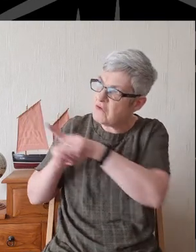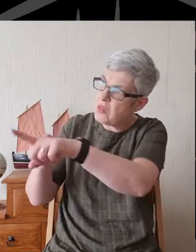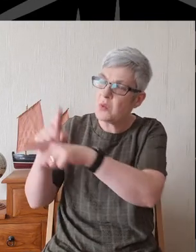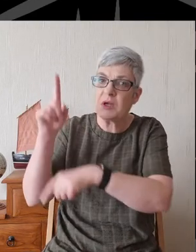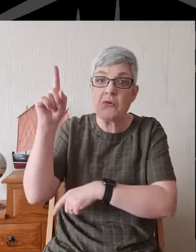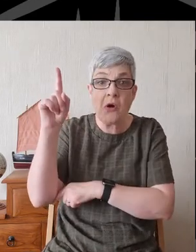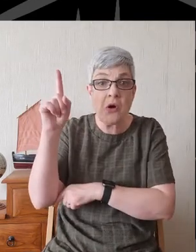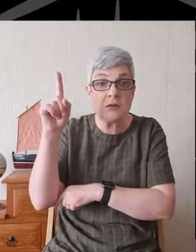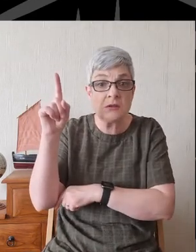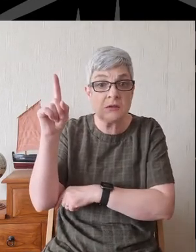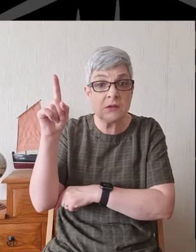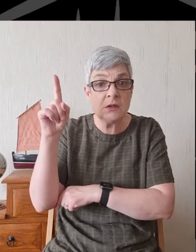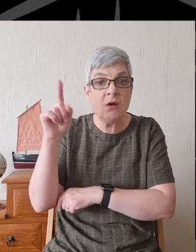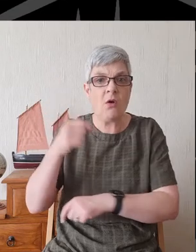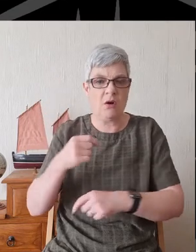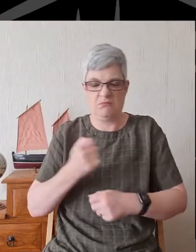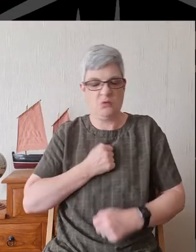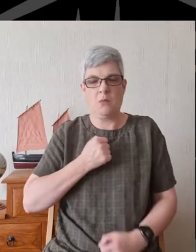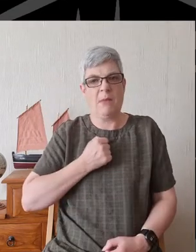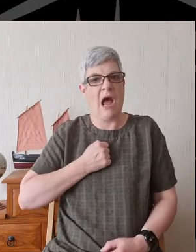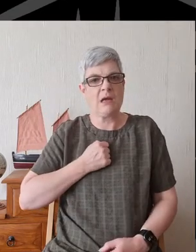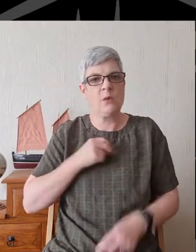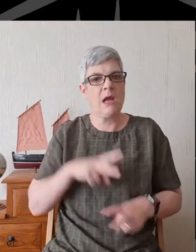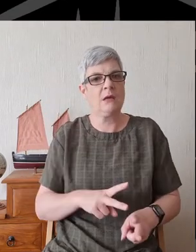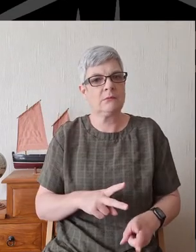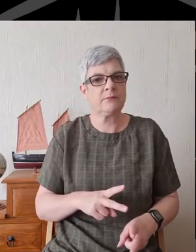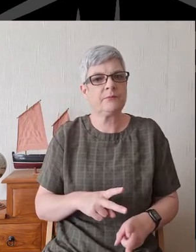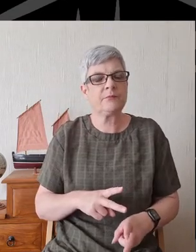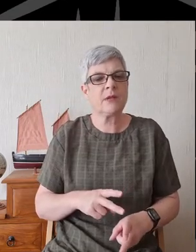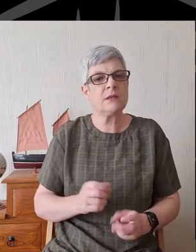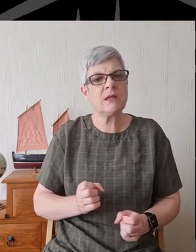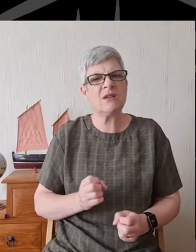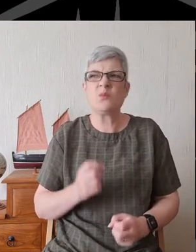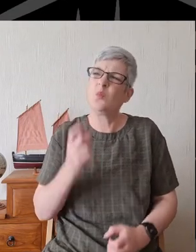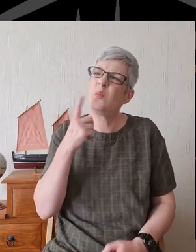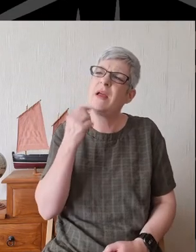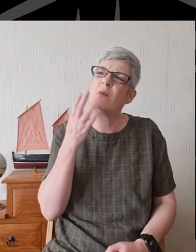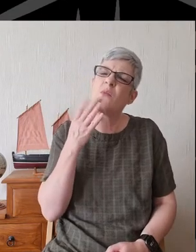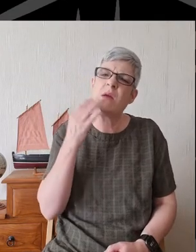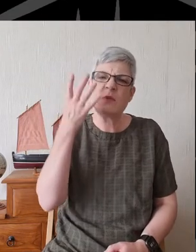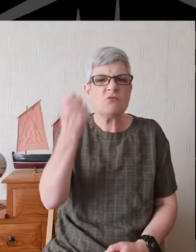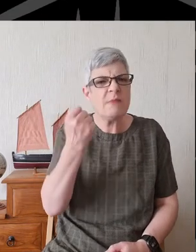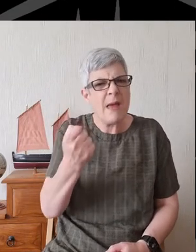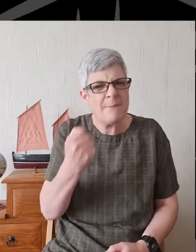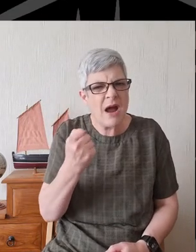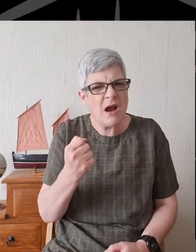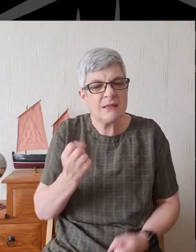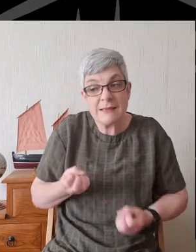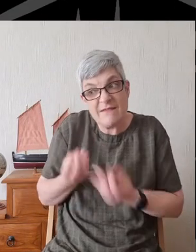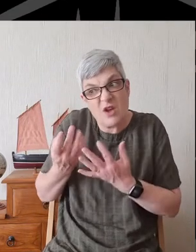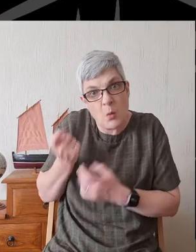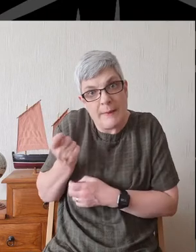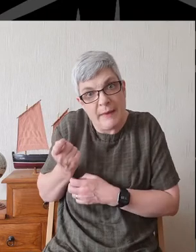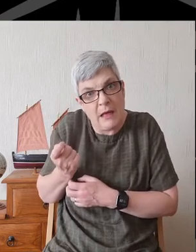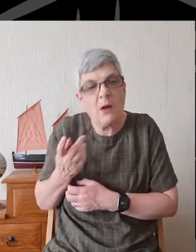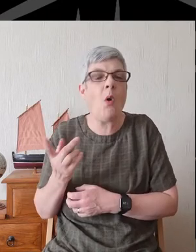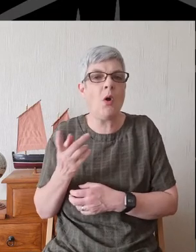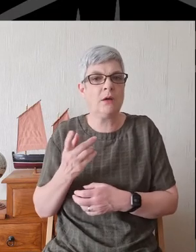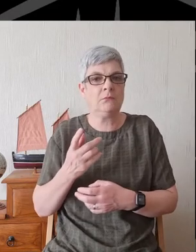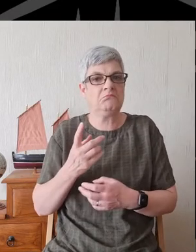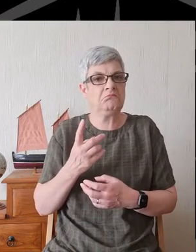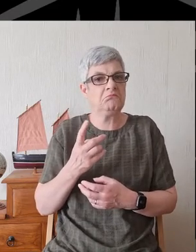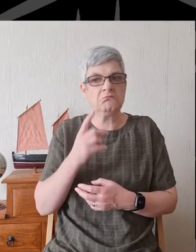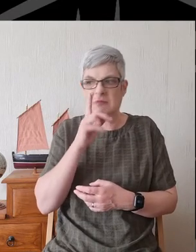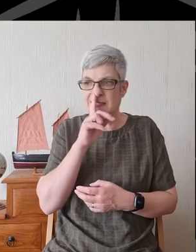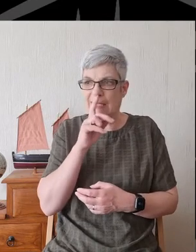Is our giving just a wee bit of an extra when we remember or is it something that we consciously say, how much, what can I